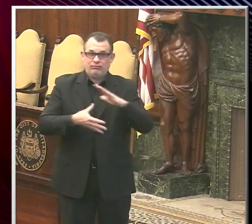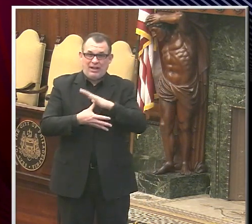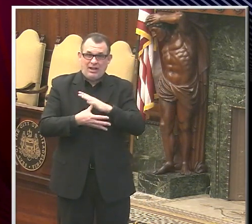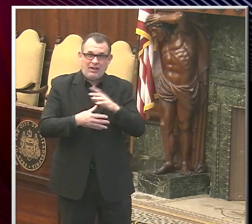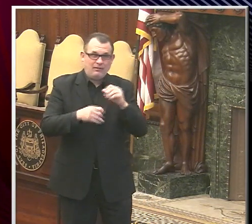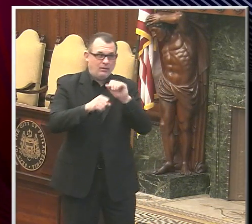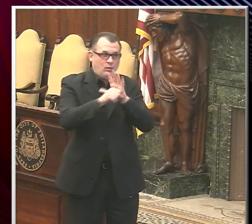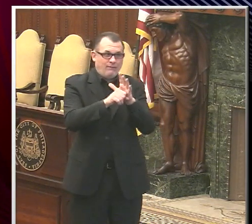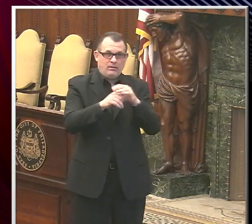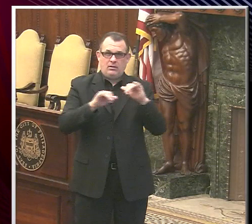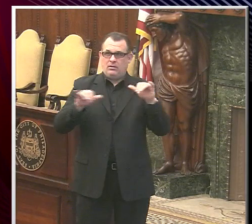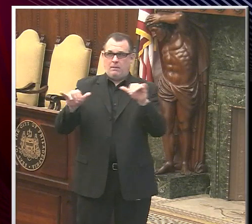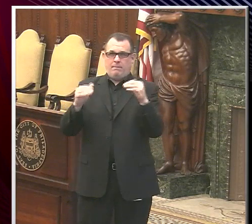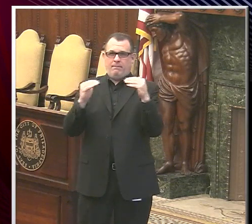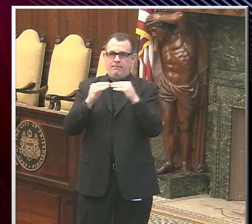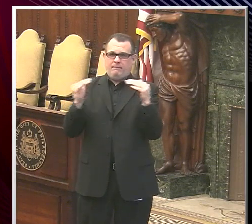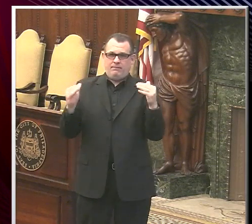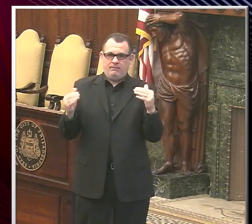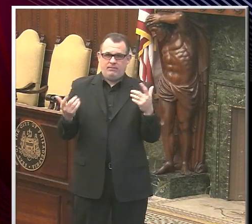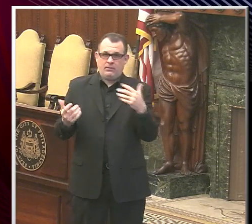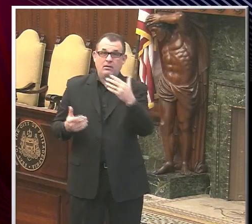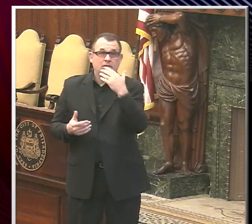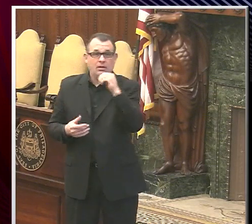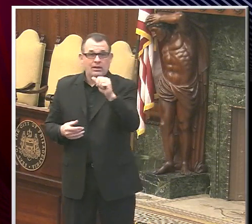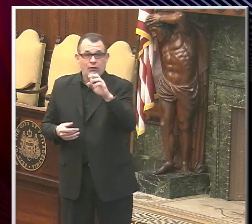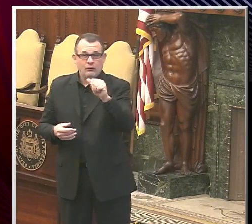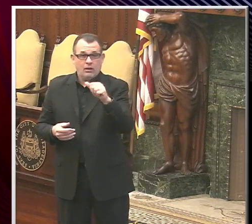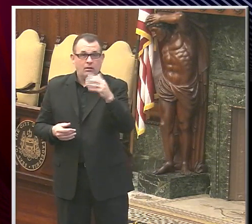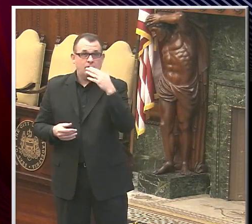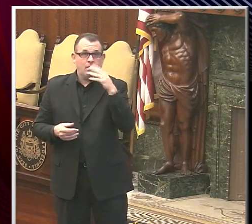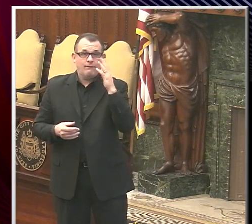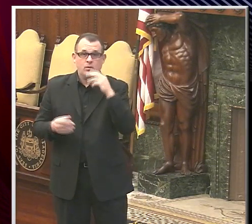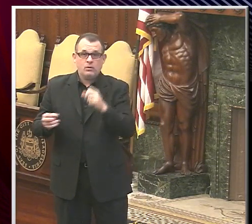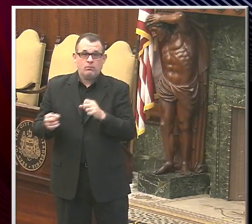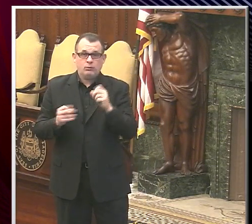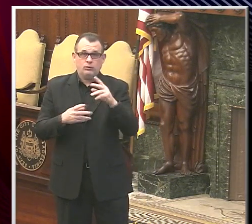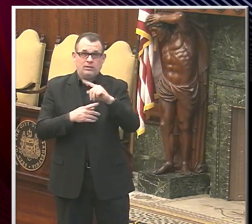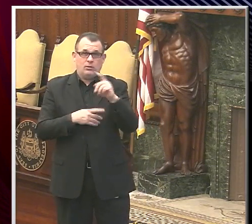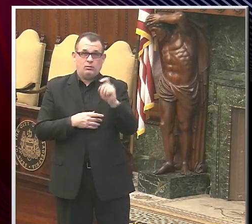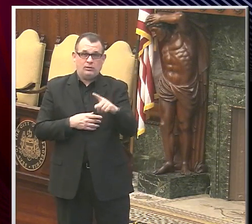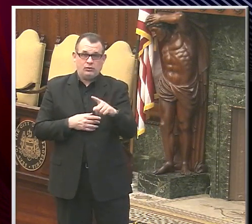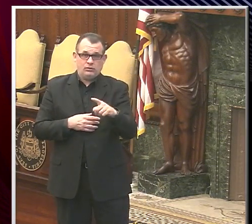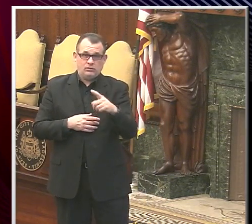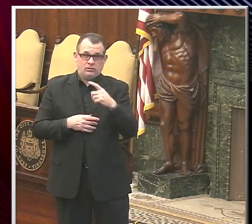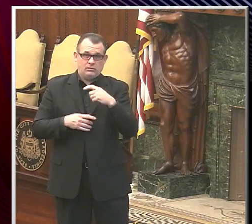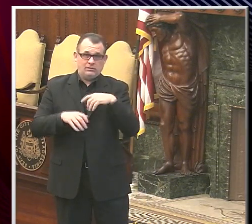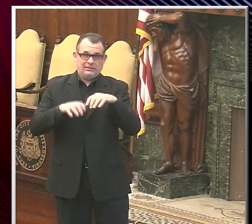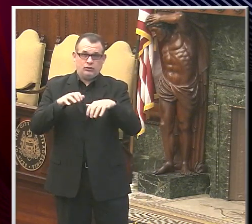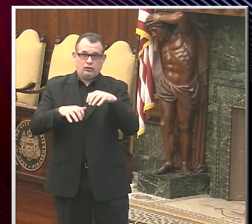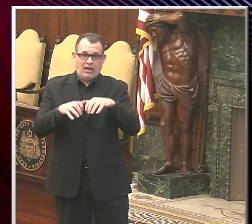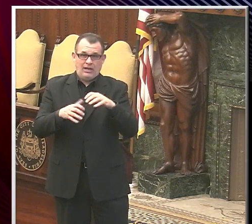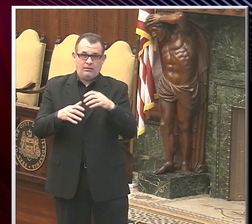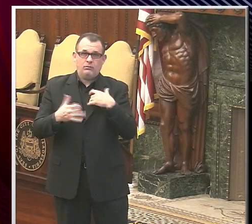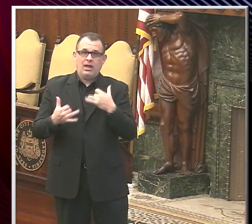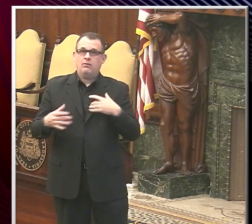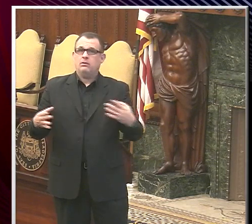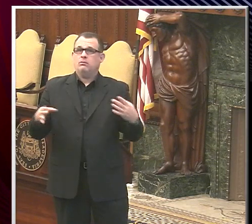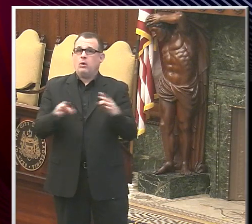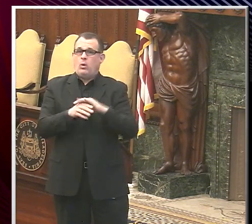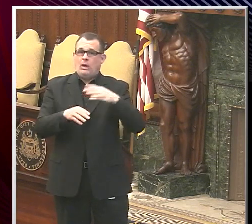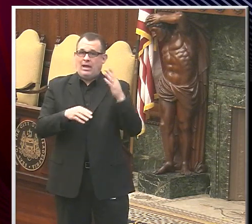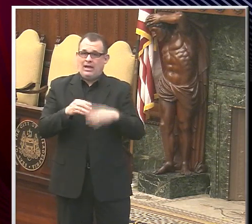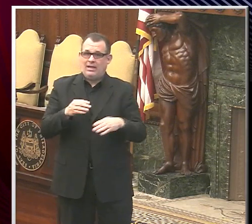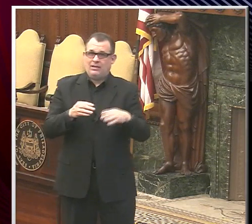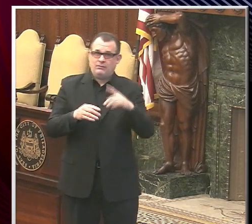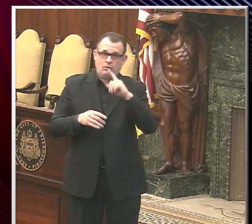Thank you, Erica, and thank you, Jimena, for posting that question in the chat. And with that, we will conclude the Q&A and move